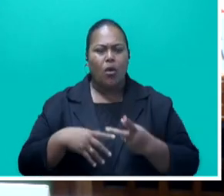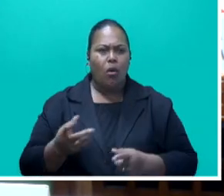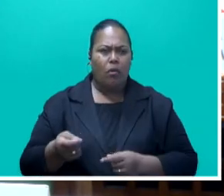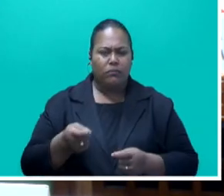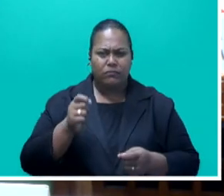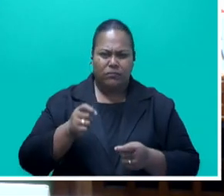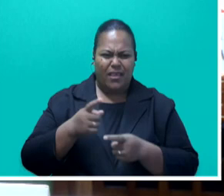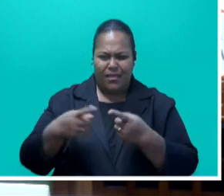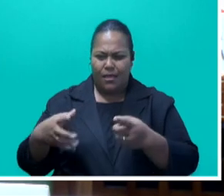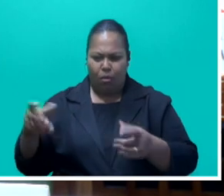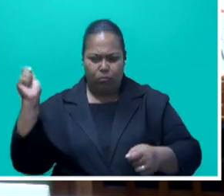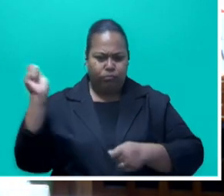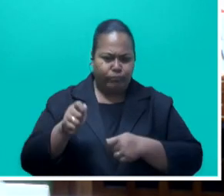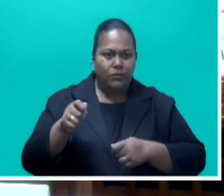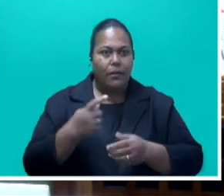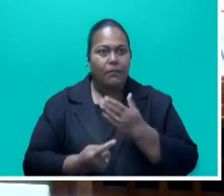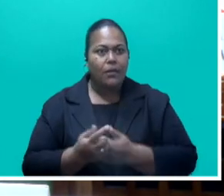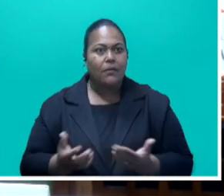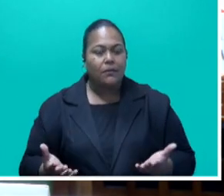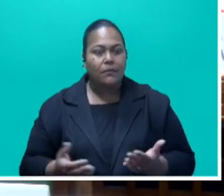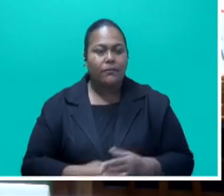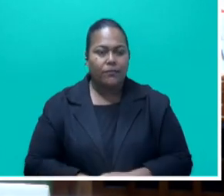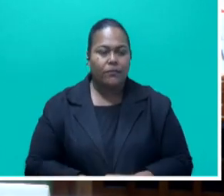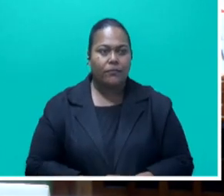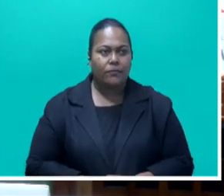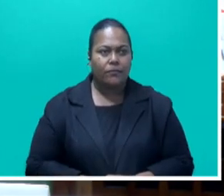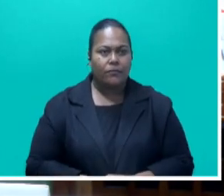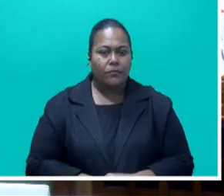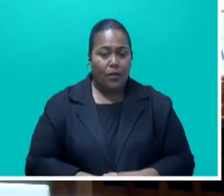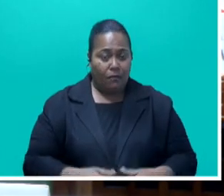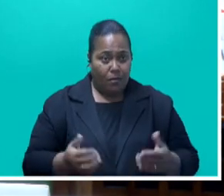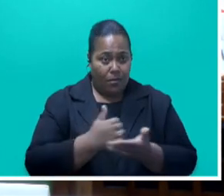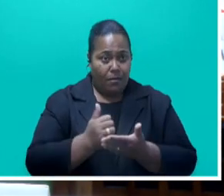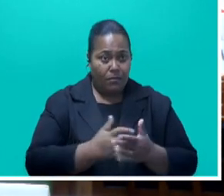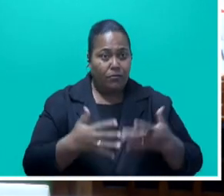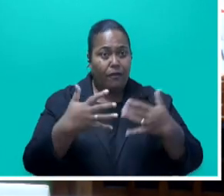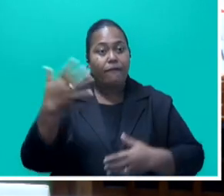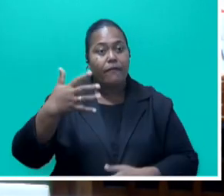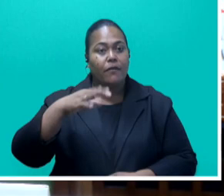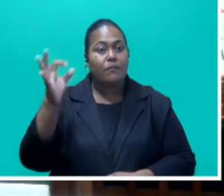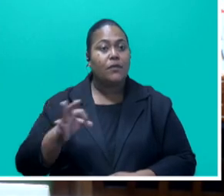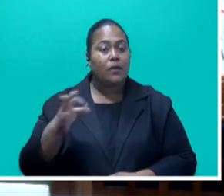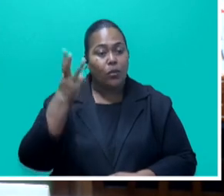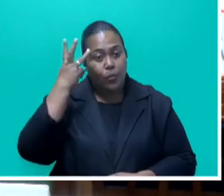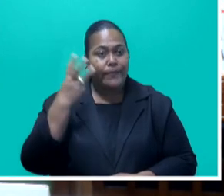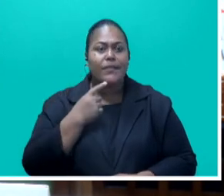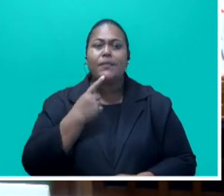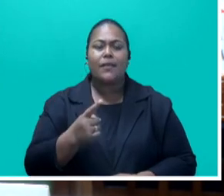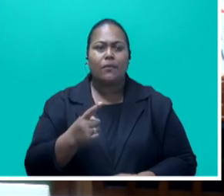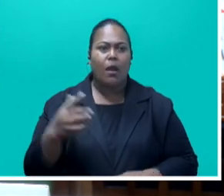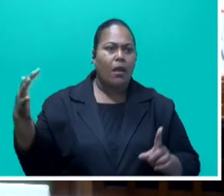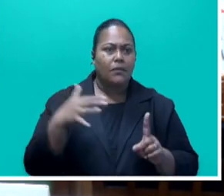from the statistics, these 15% of the women state that they are attacked